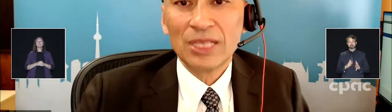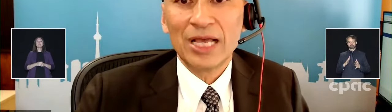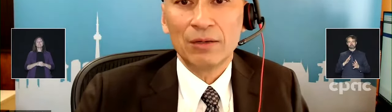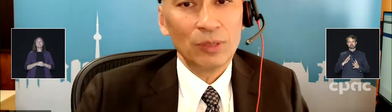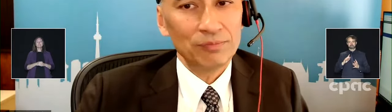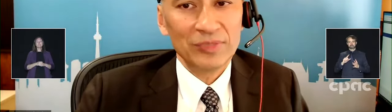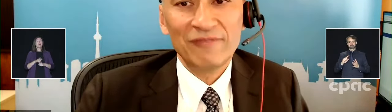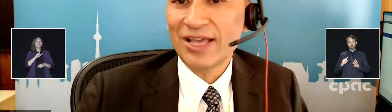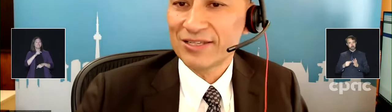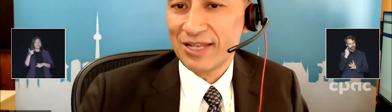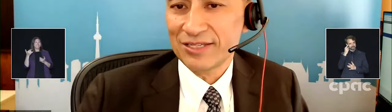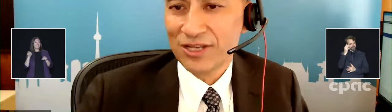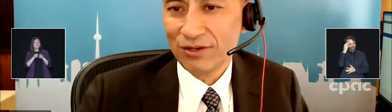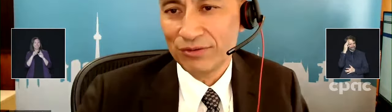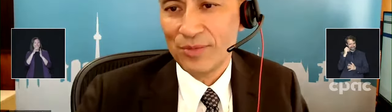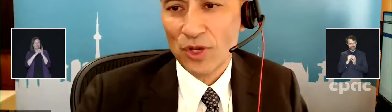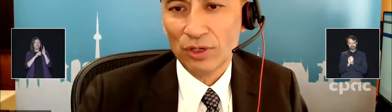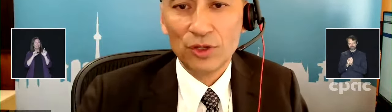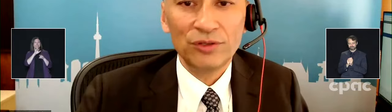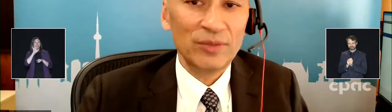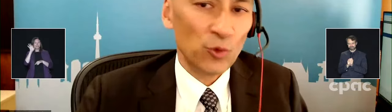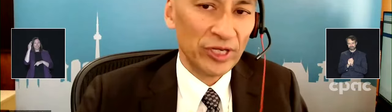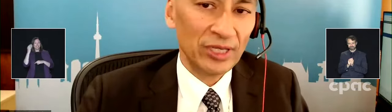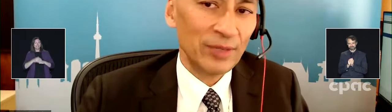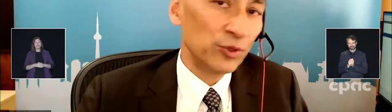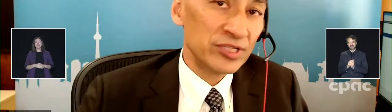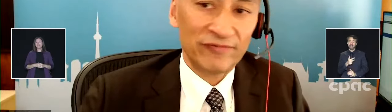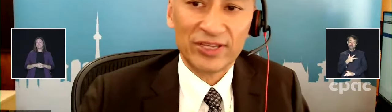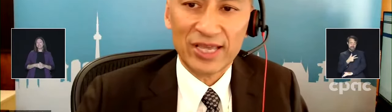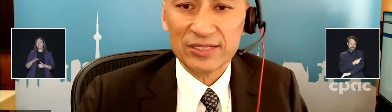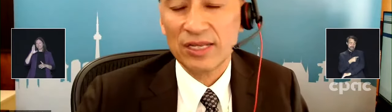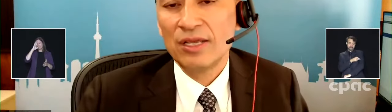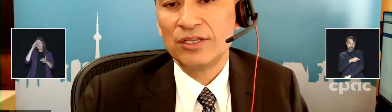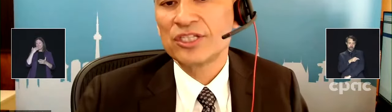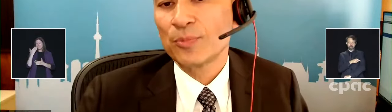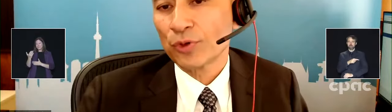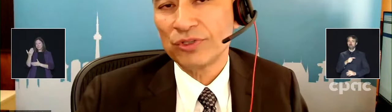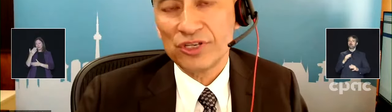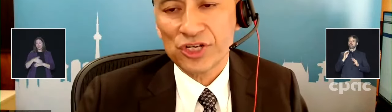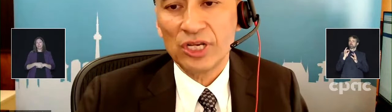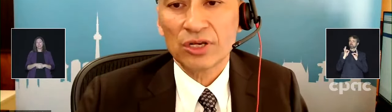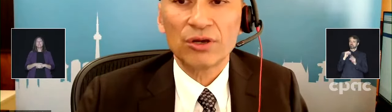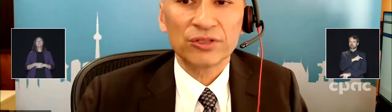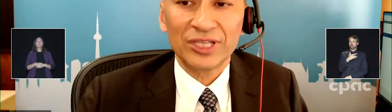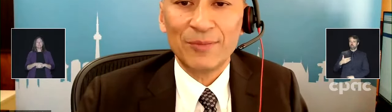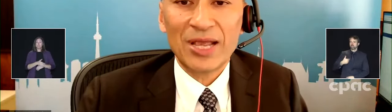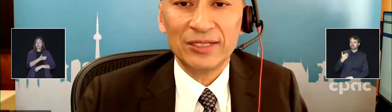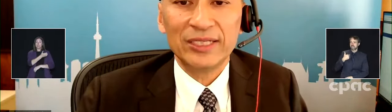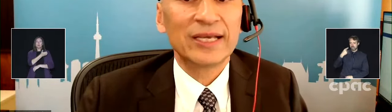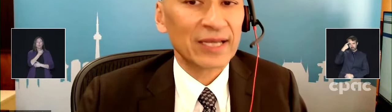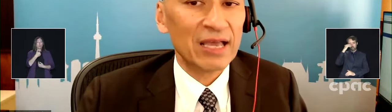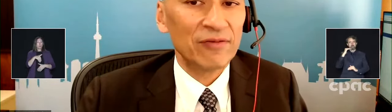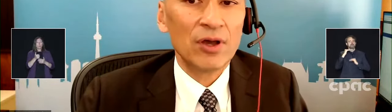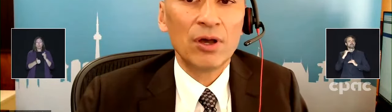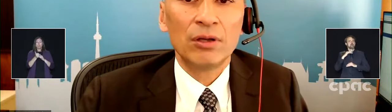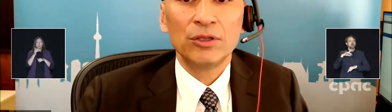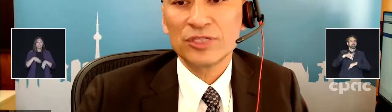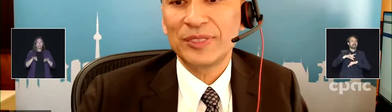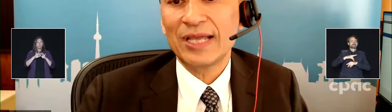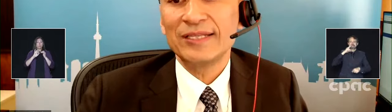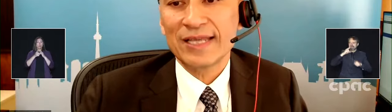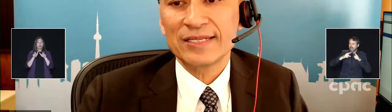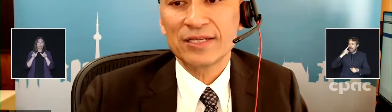La vaccination demeure l'un des moyens les plus efficaces de se protéger contre les maladies graves, l